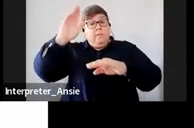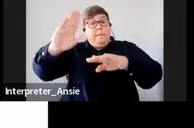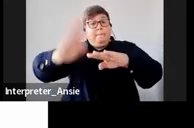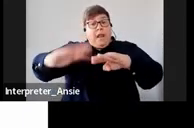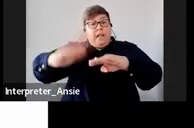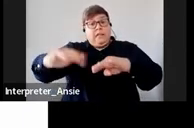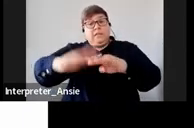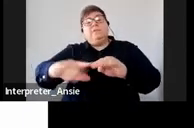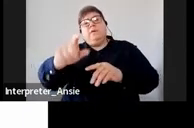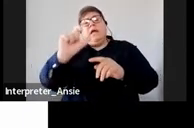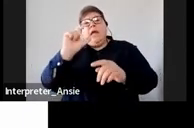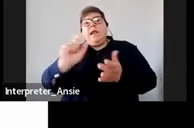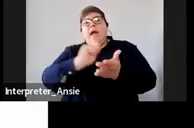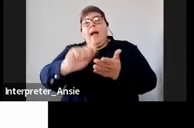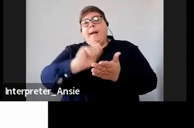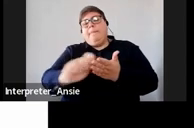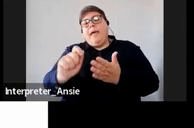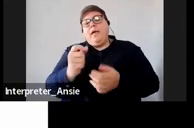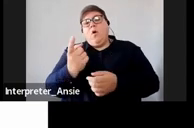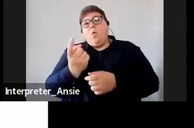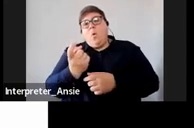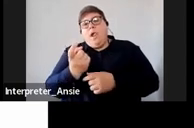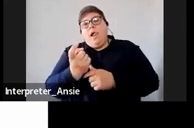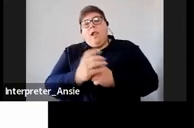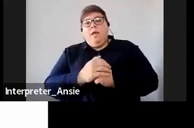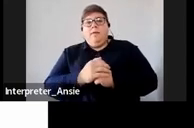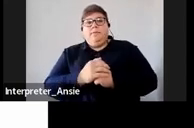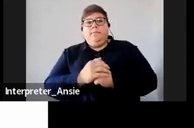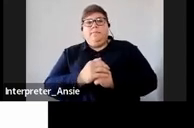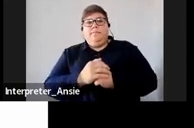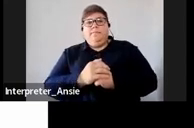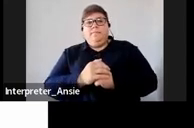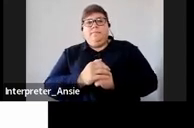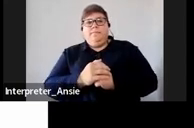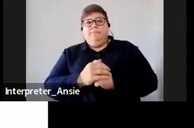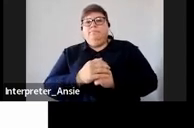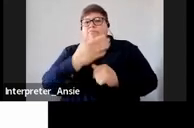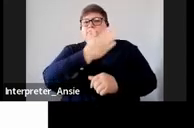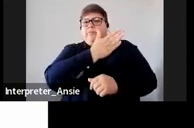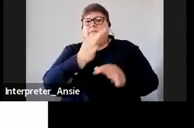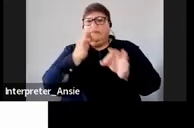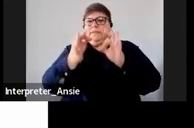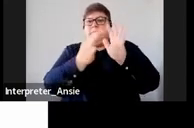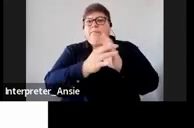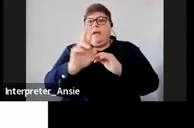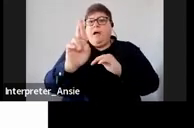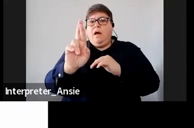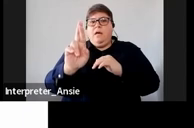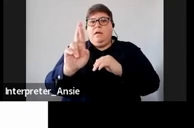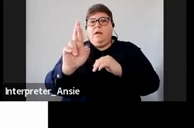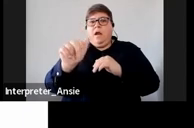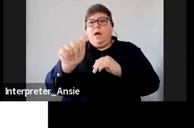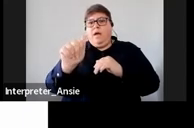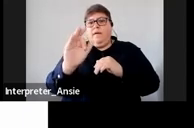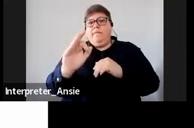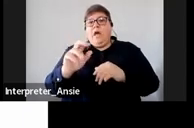able to apply for what we call I think has highlighted that RFR request for